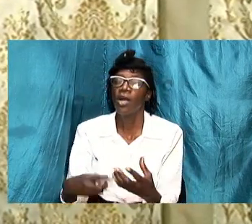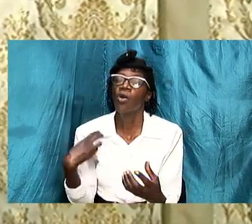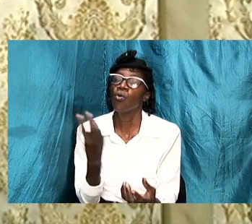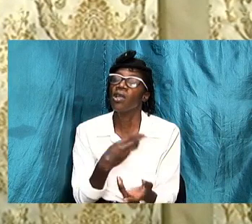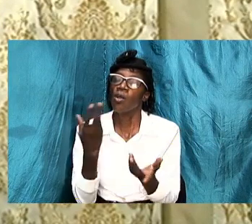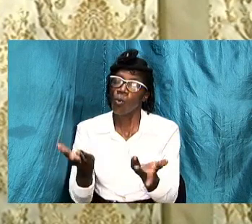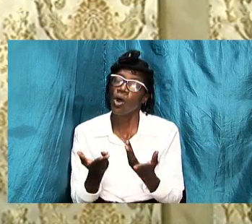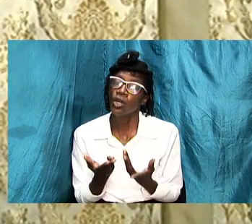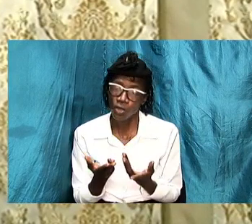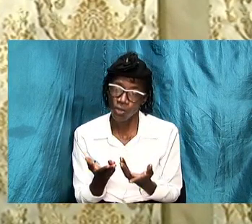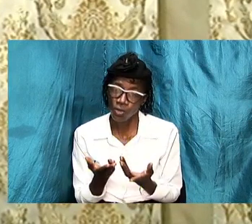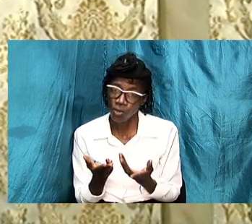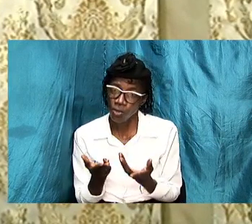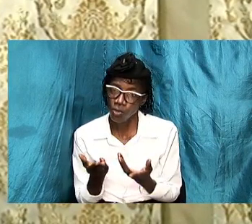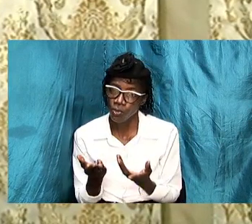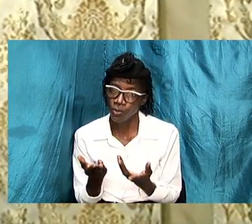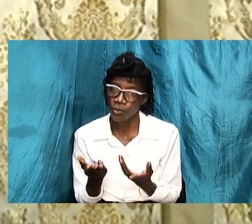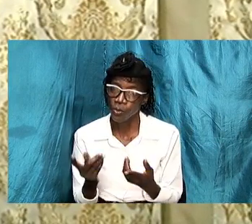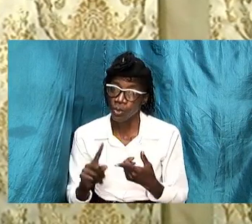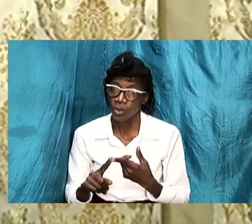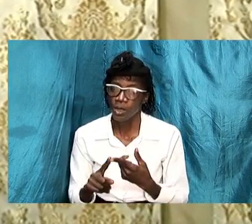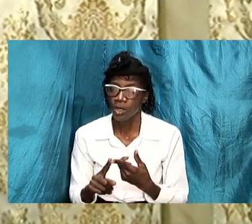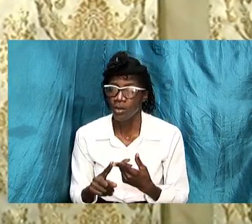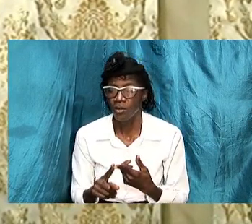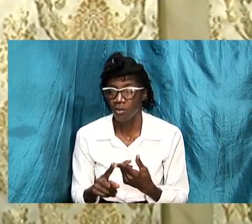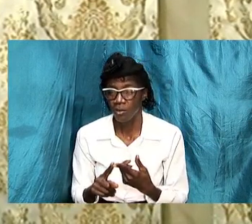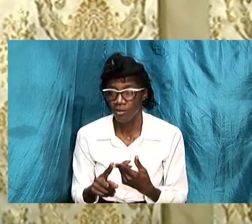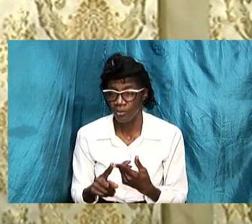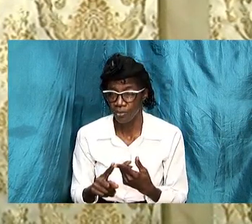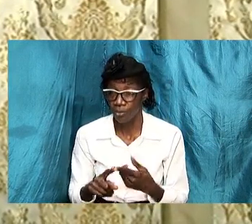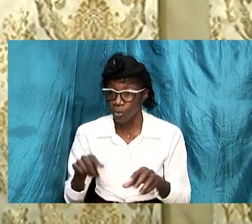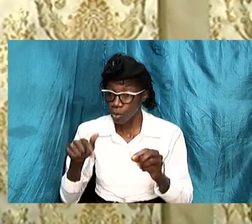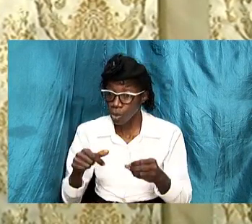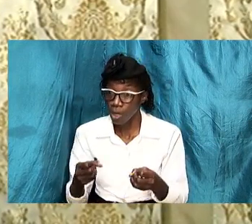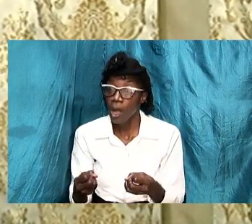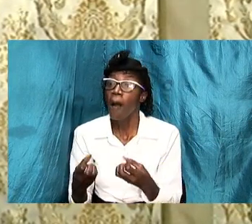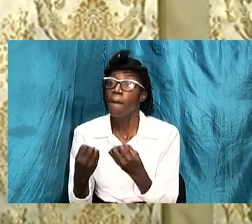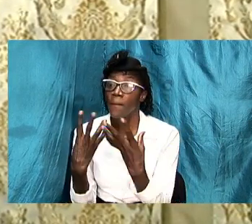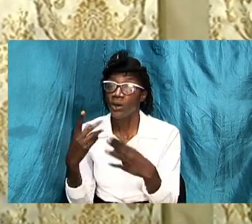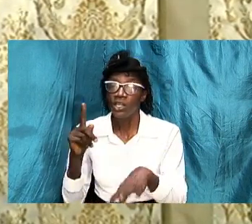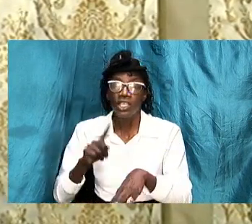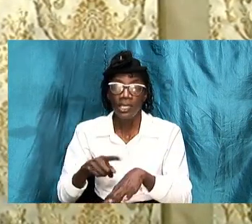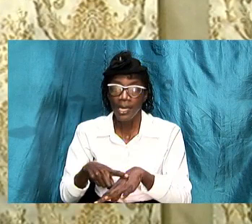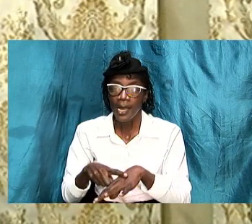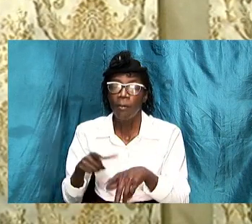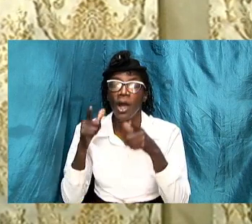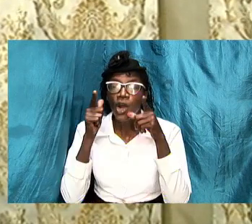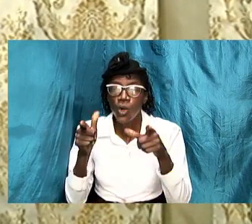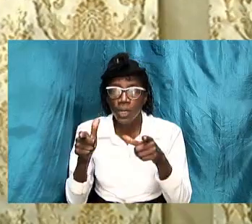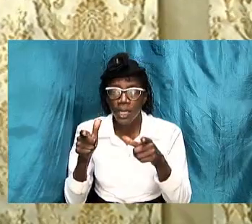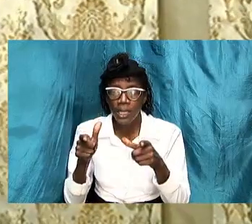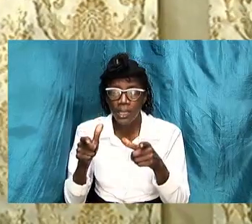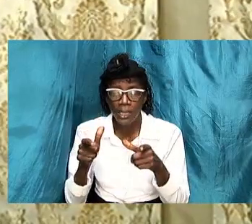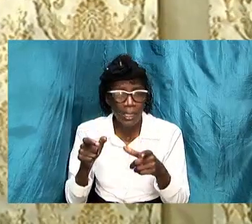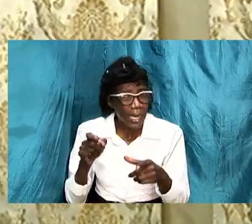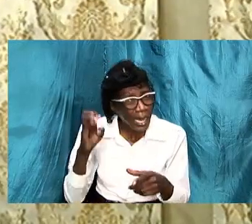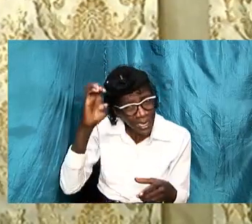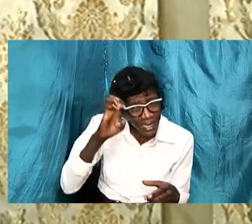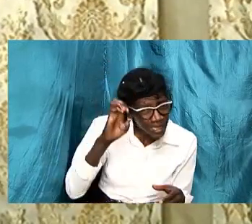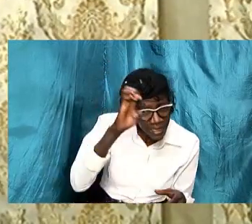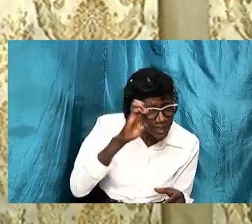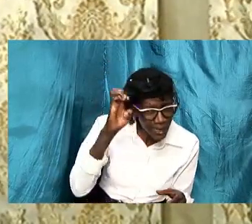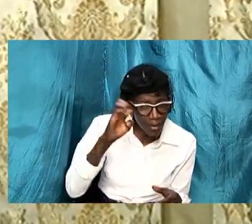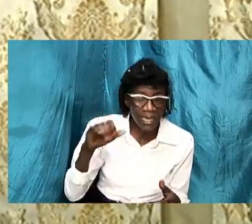to are wanted to spend the lion's share of the time looking and examining that the